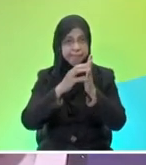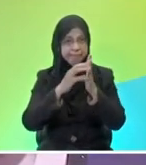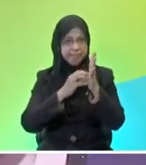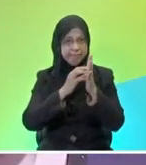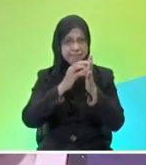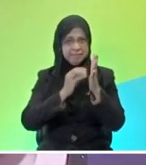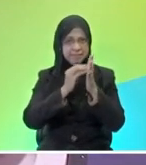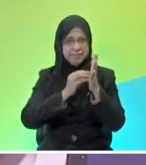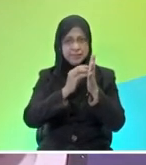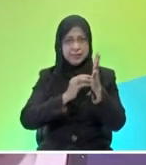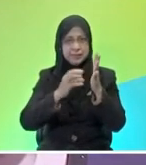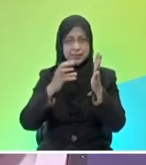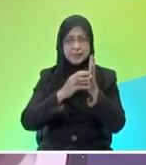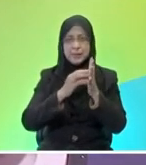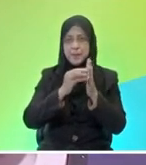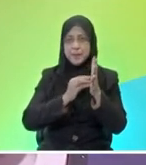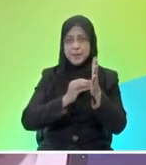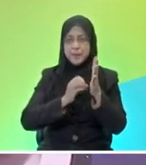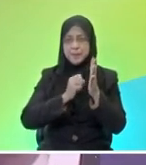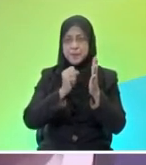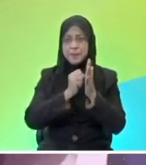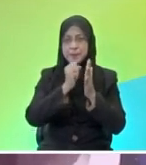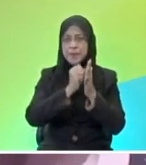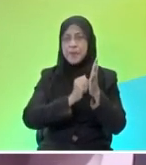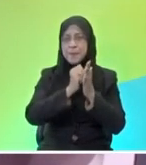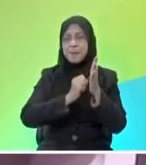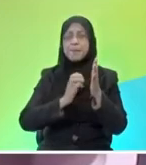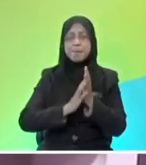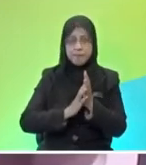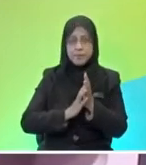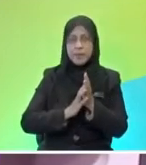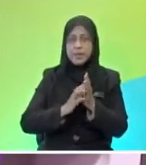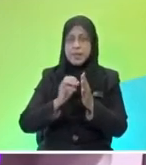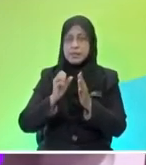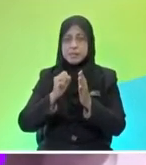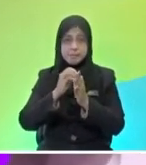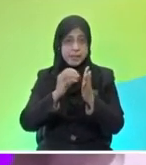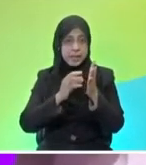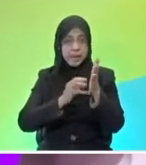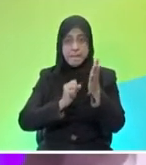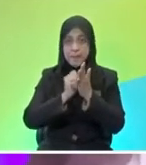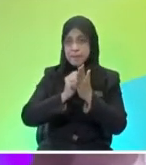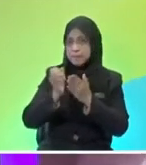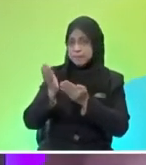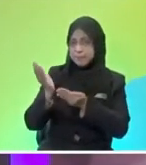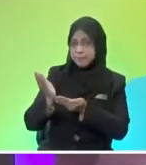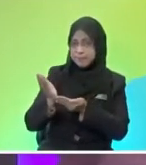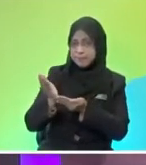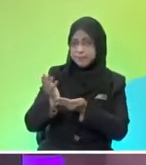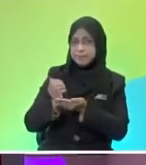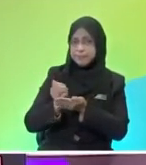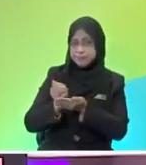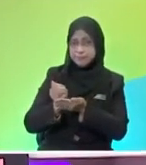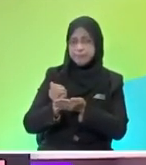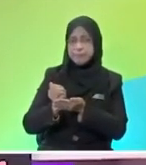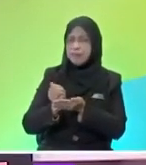is a sandpaper. Sandpaper is used to smoothen the rough surface of the wood. So, this is a piece of wood. Can you touch this piece of wood? Is it coarse